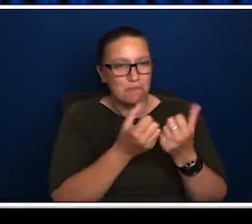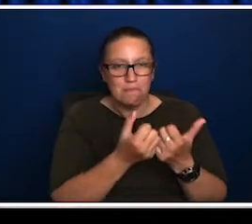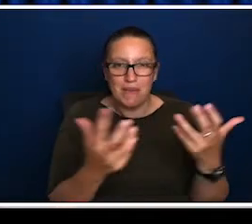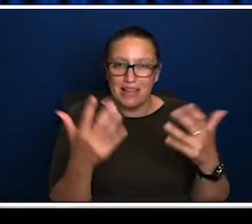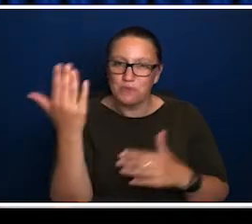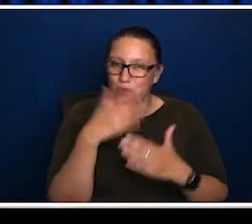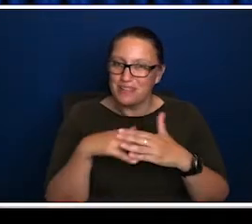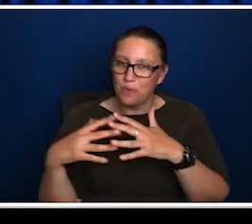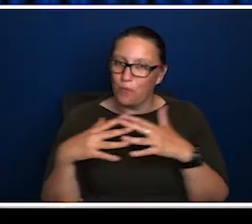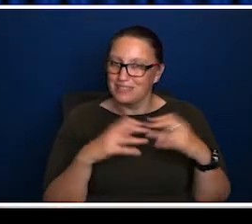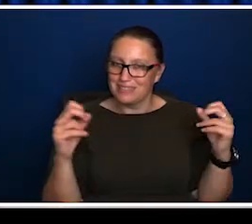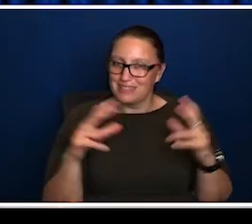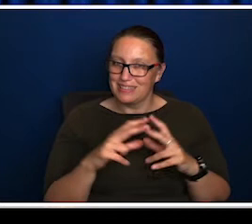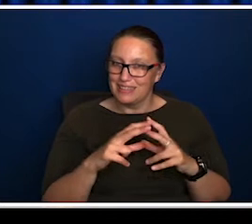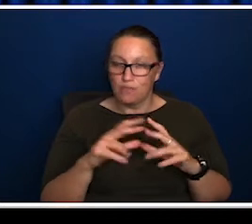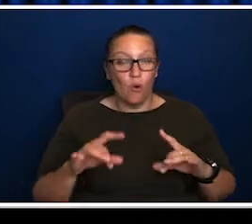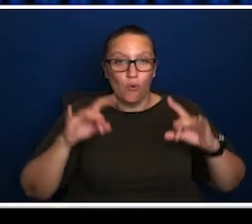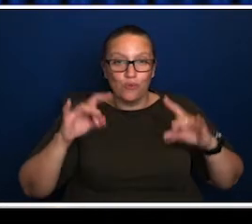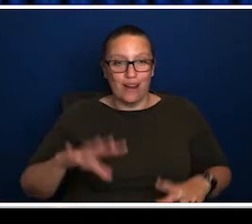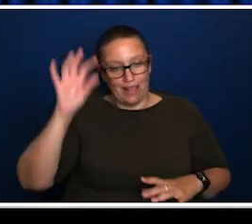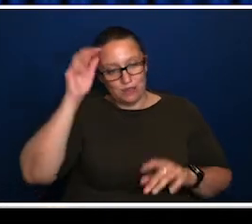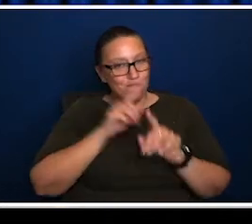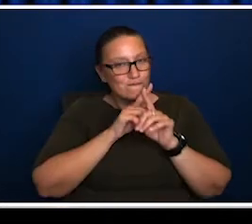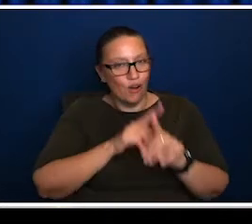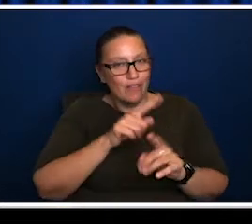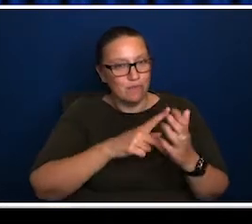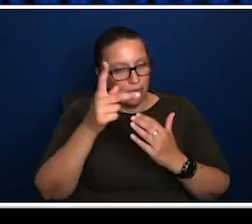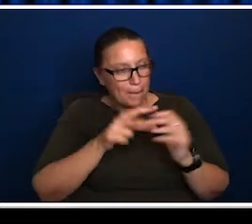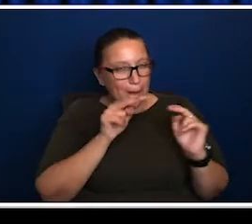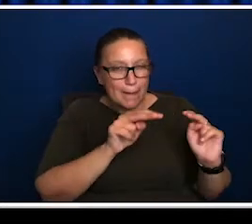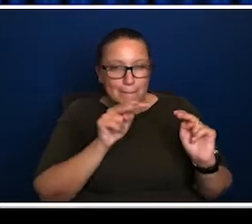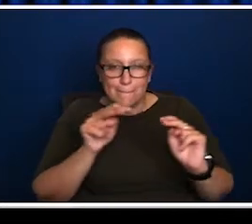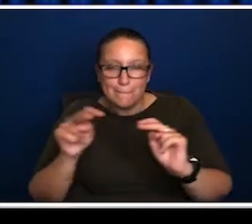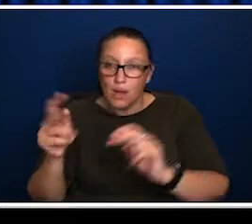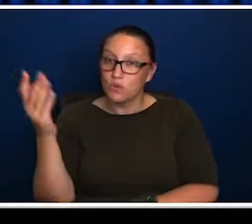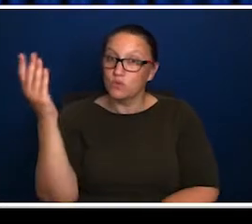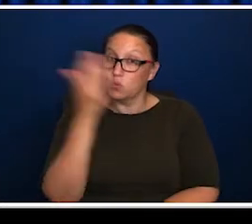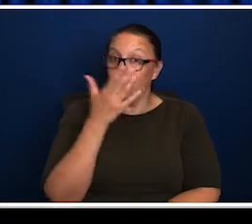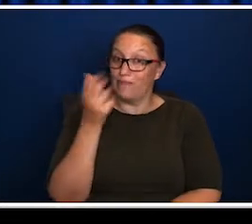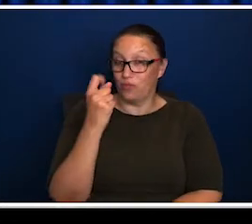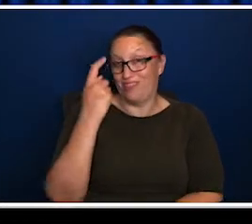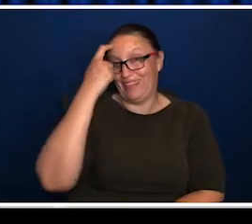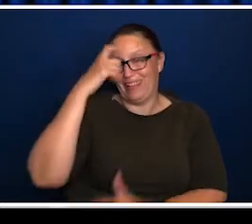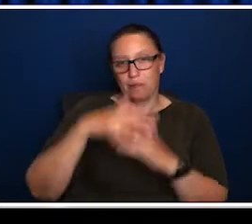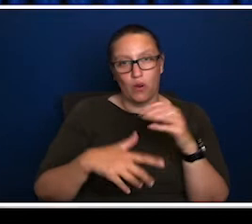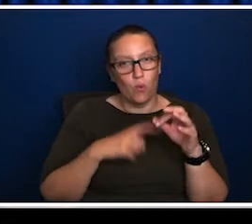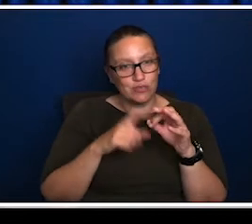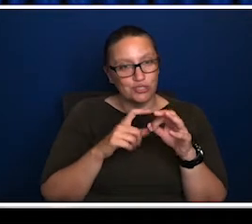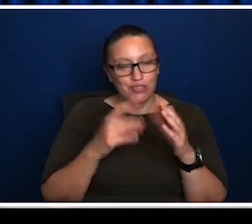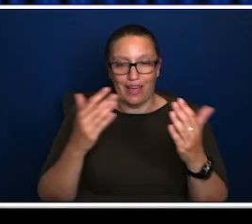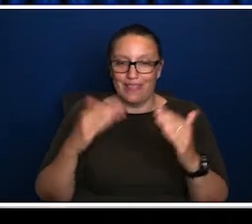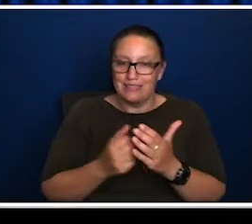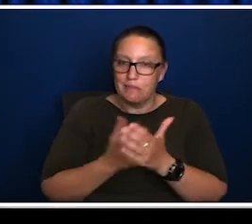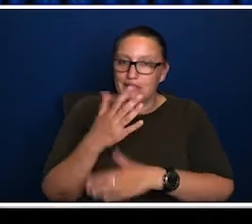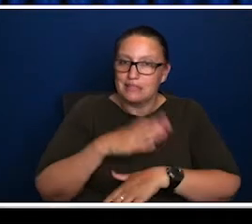It's called Creativity and Learning, and they have done it with a number of schools in Western Sydney. And what we did at the Australia Council was follow along the journey of that